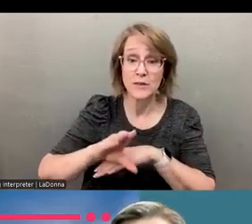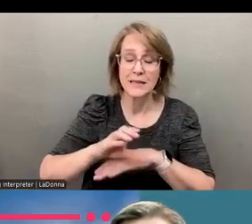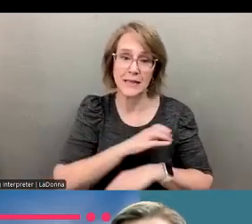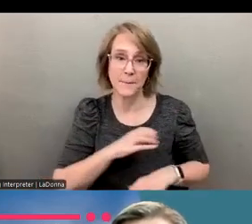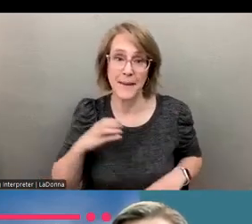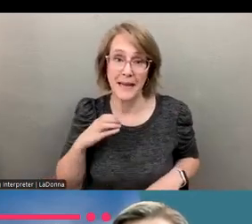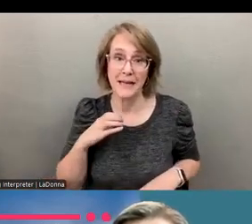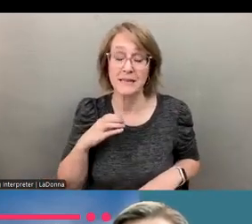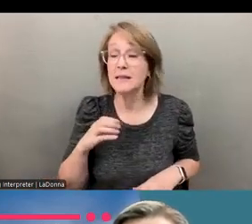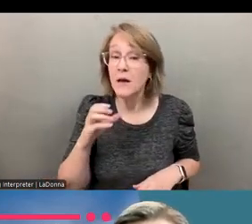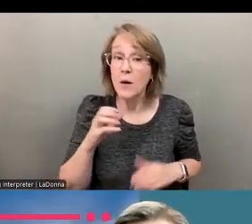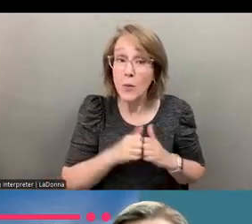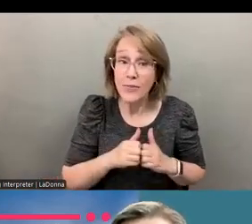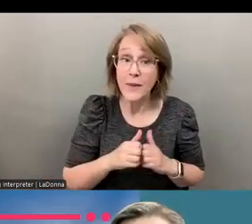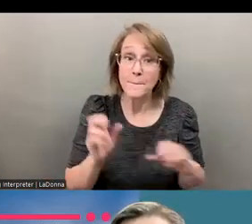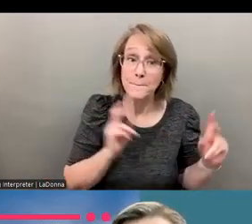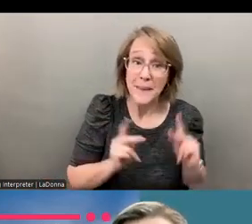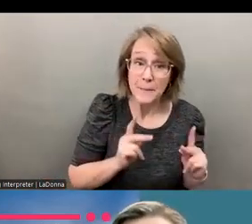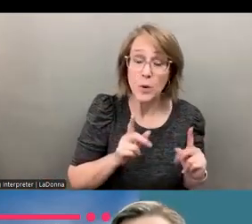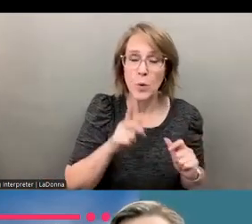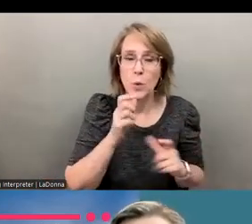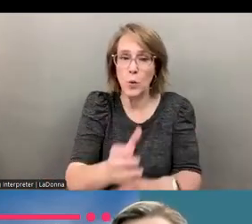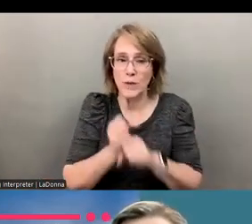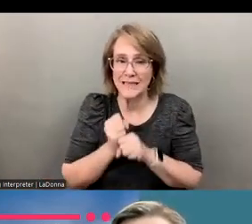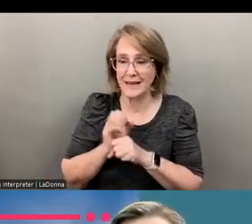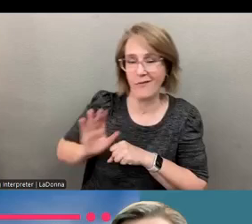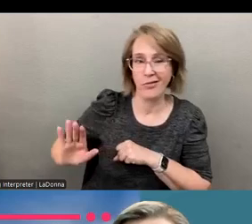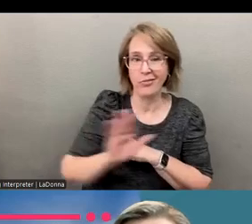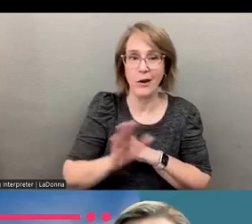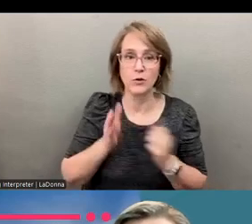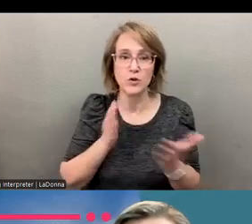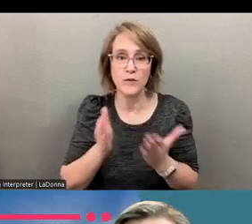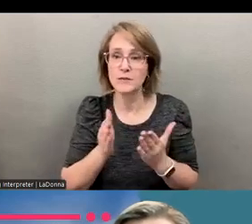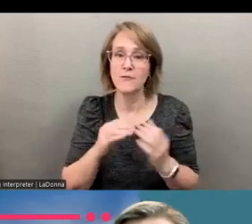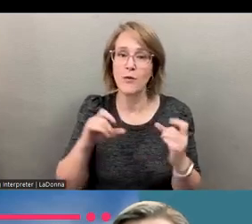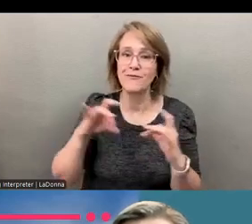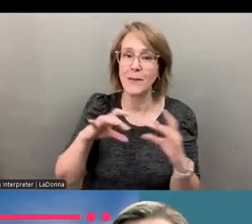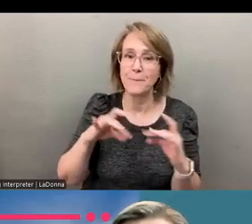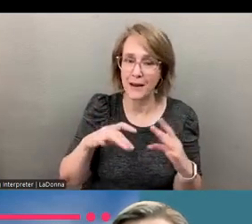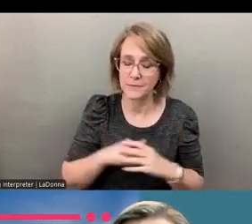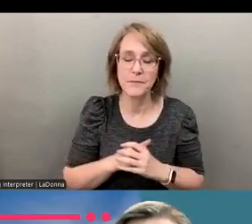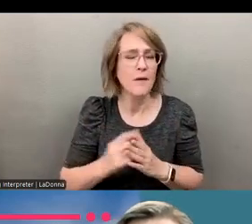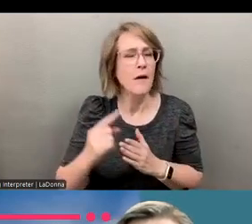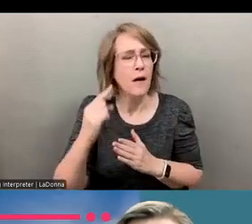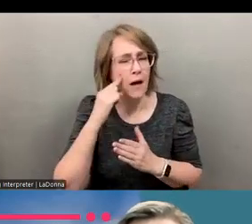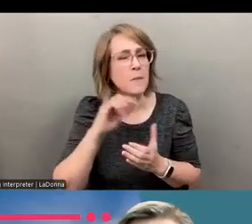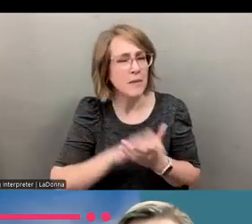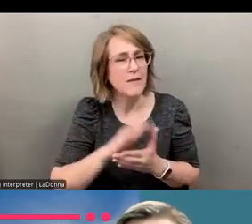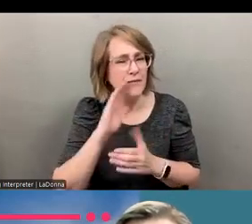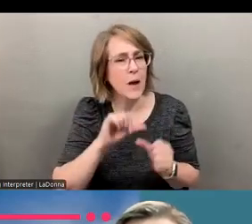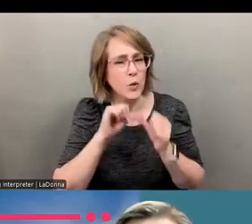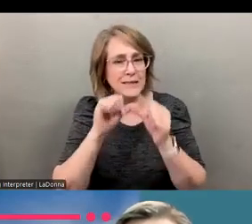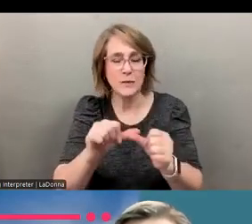individuals that are receiving Medicaid services to get input. And I continue, I believe that will continue to help shape